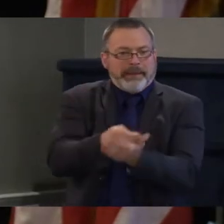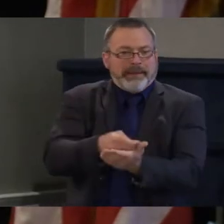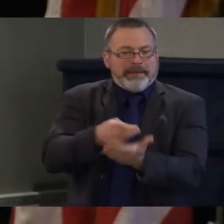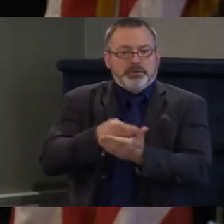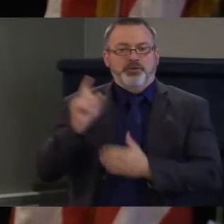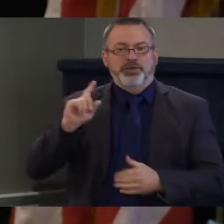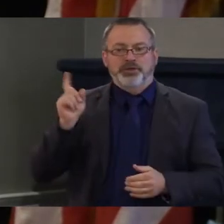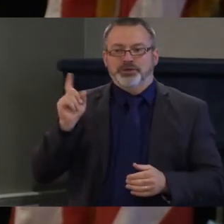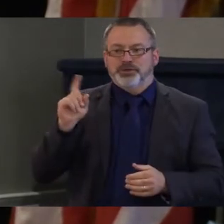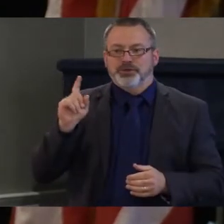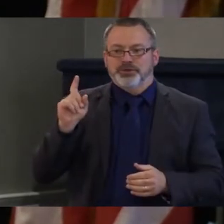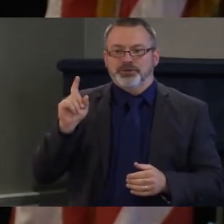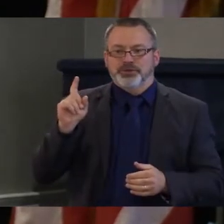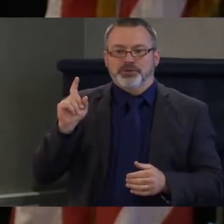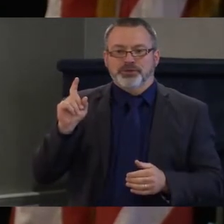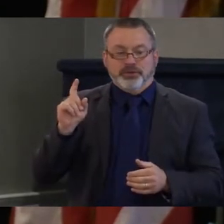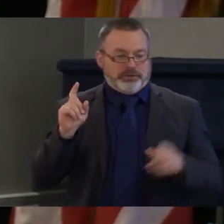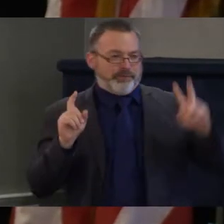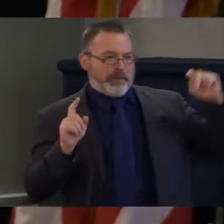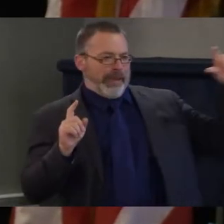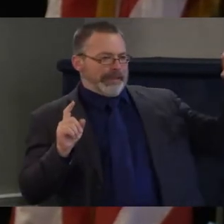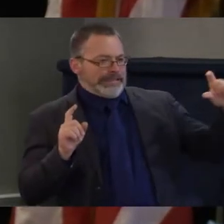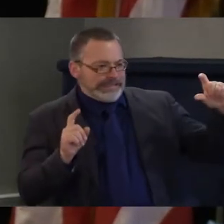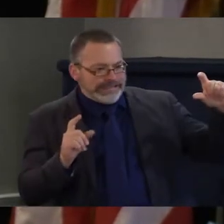credits so they can afford to make the changes.